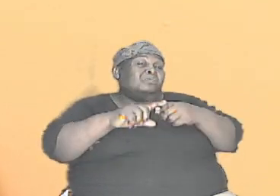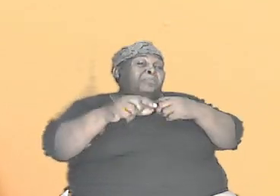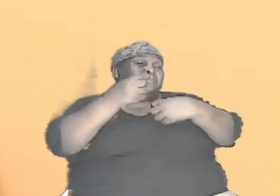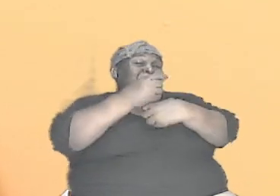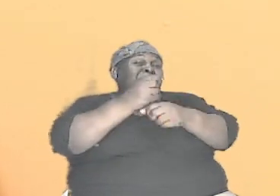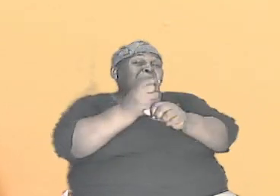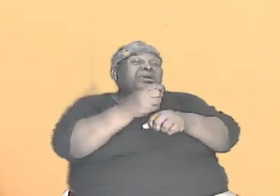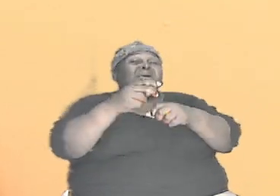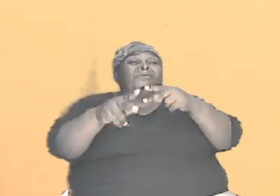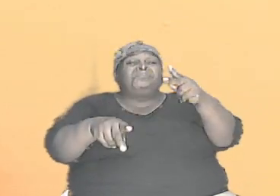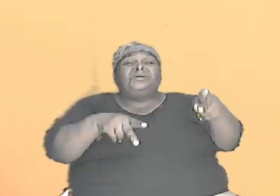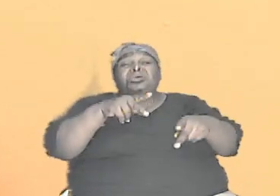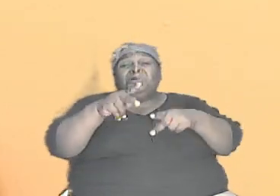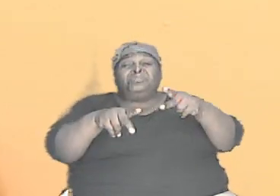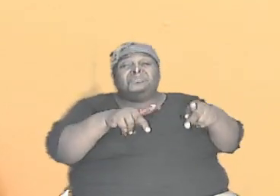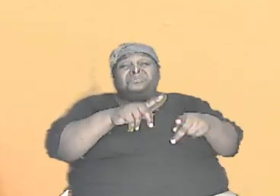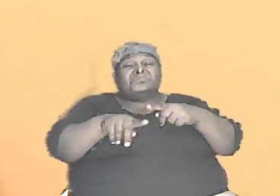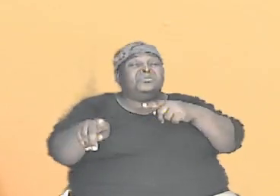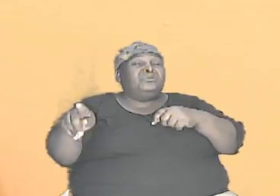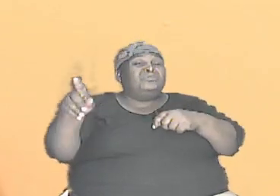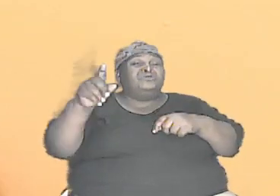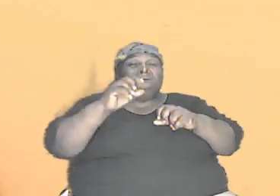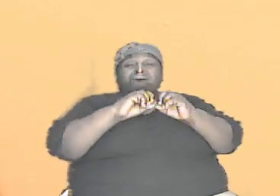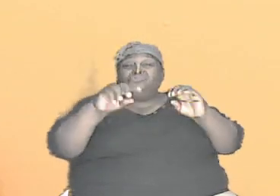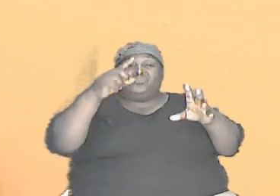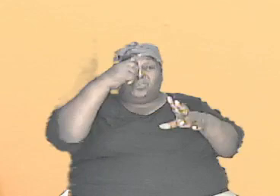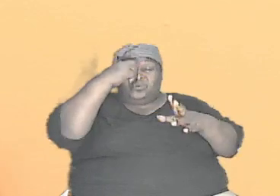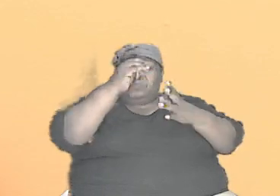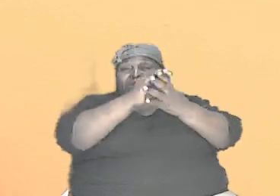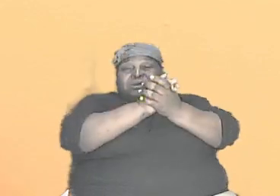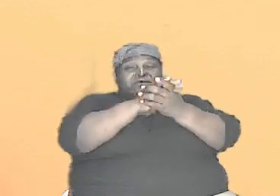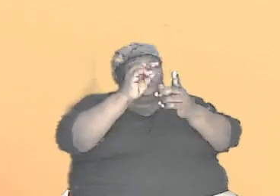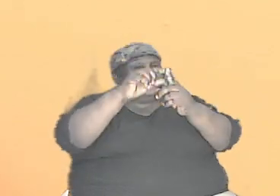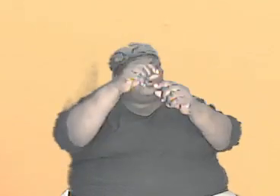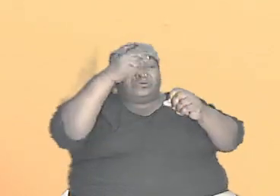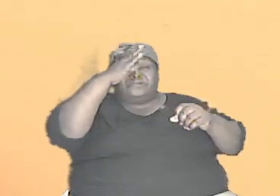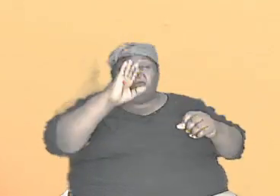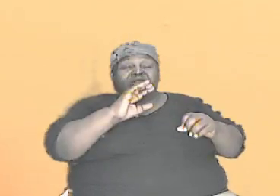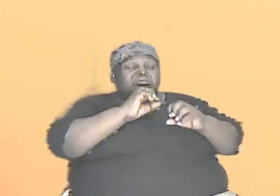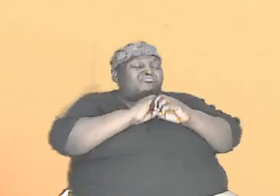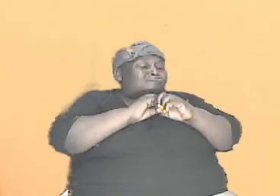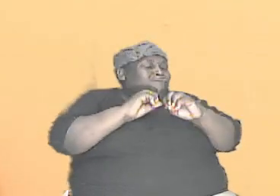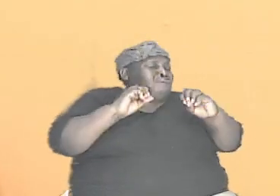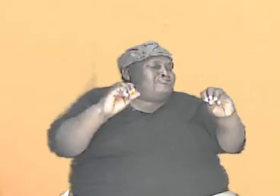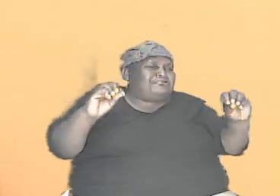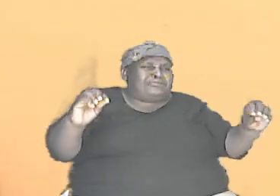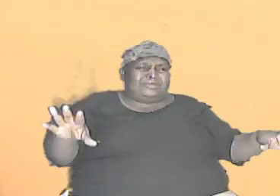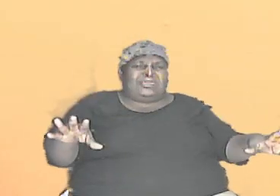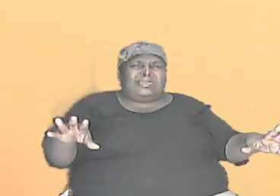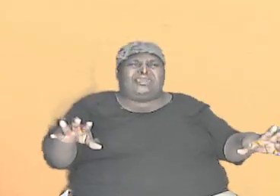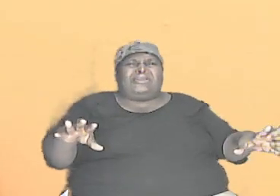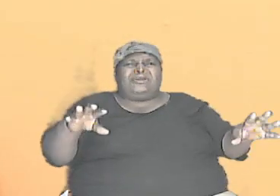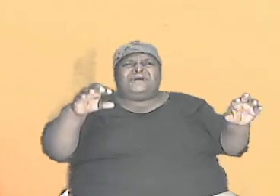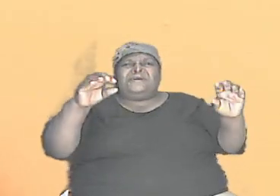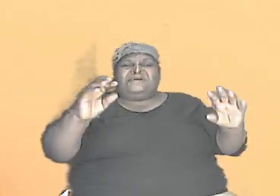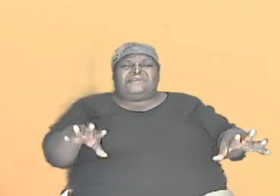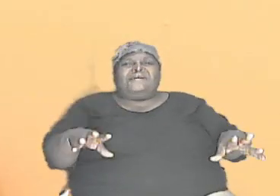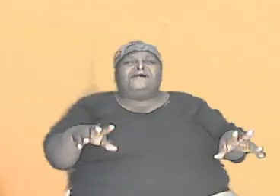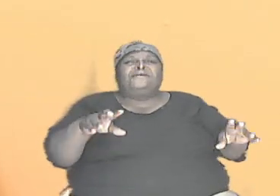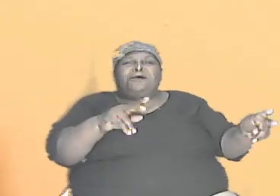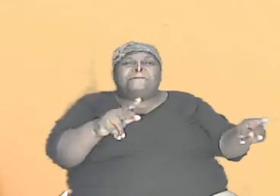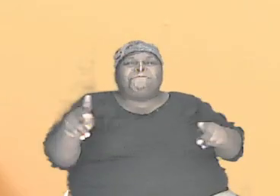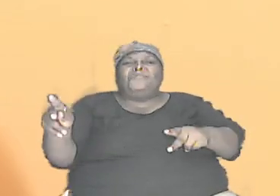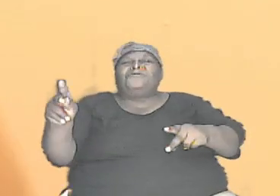has come so far nothing that can come in the future can discredit the word of